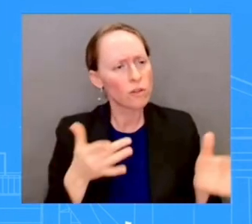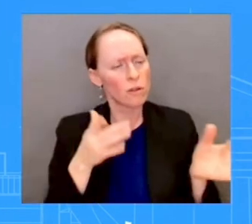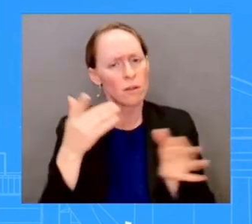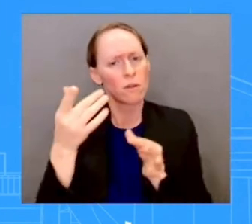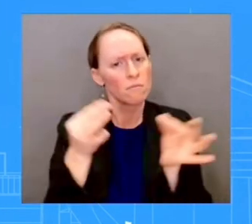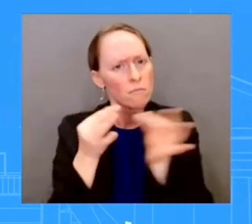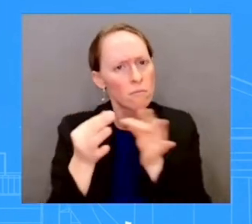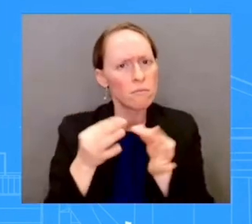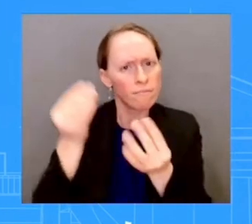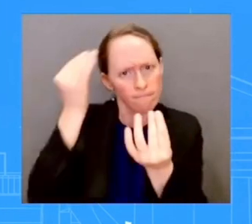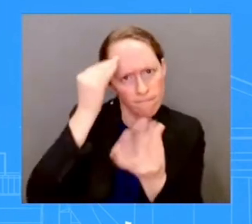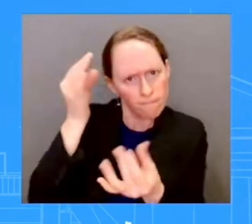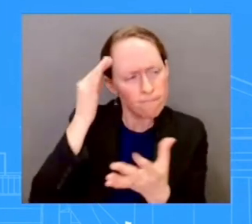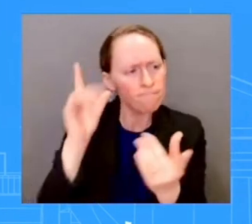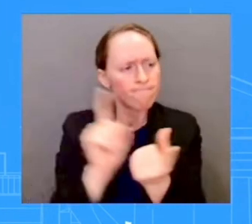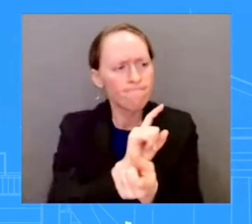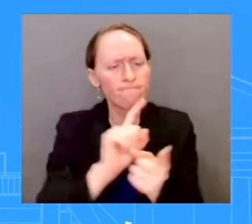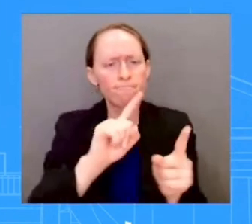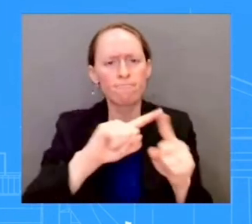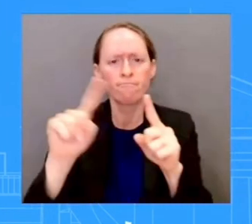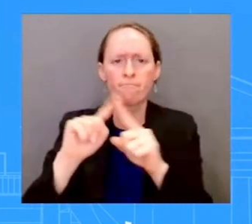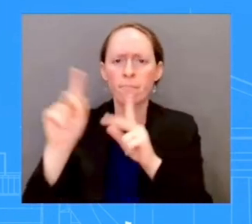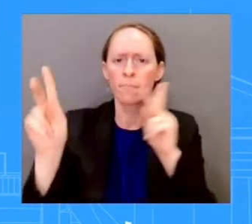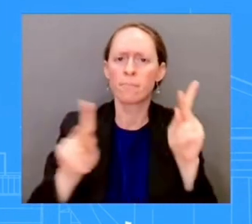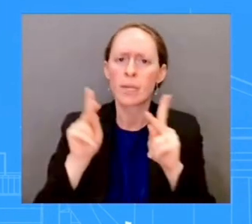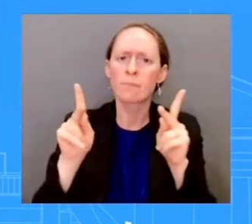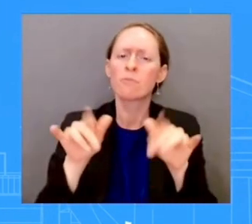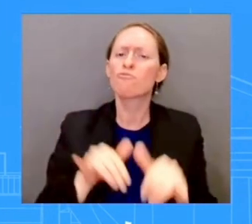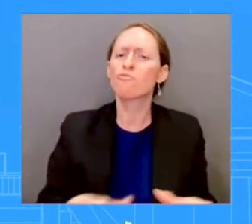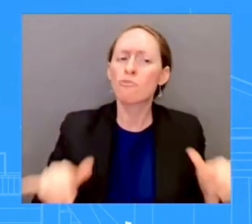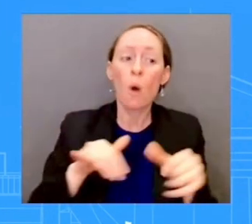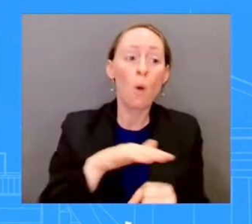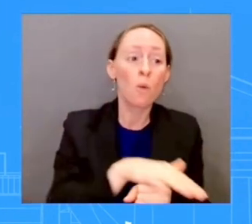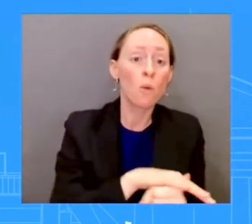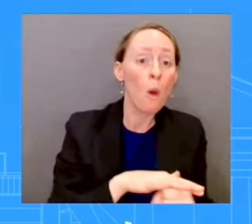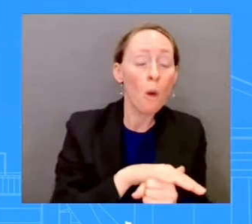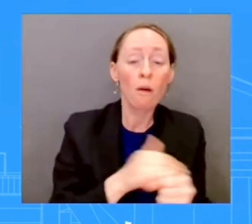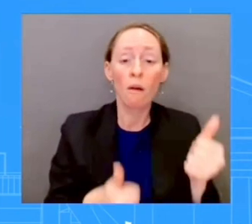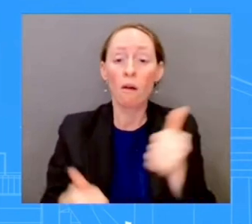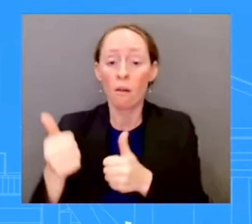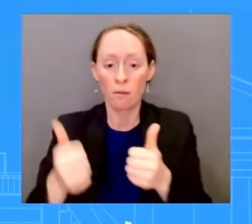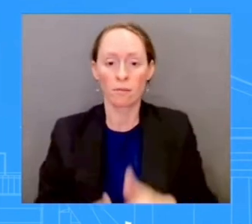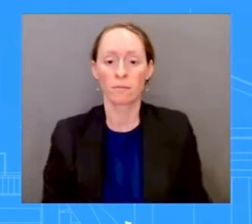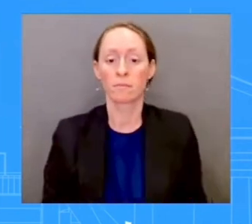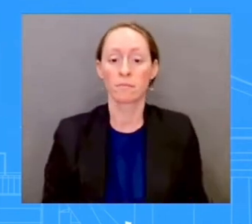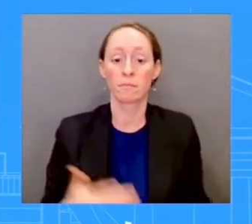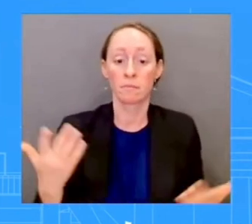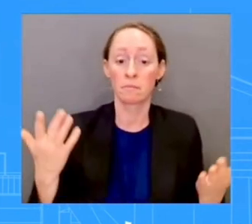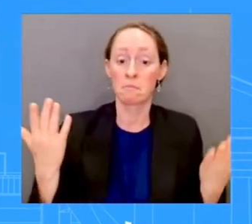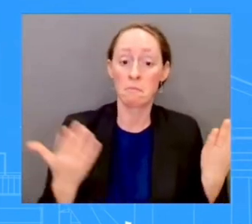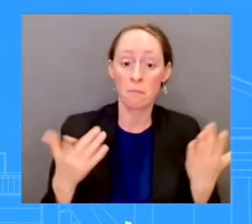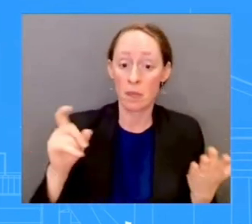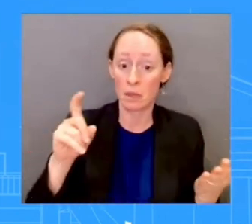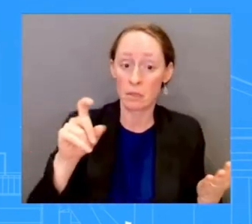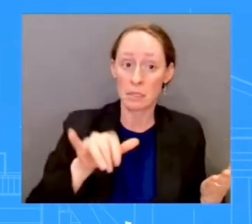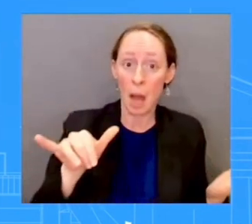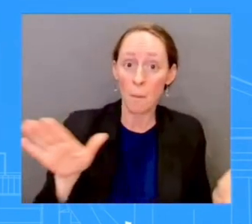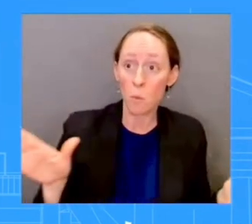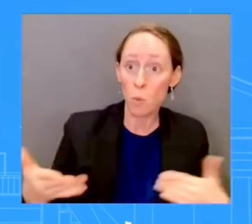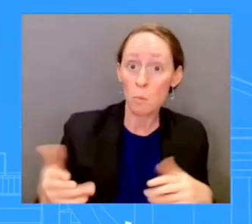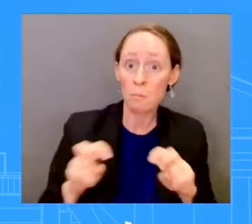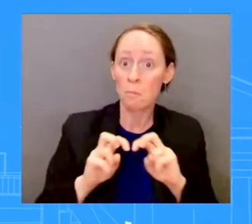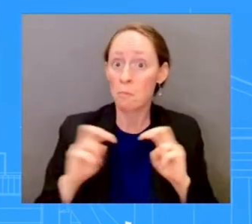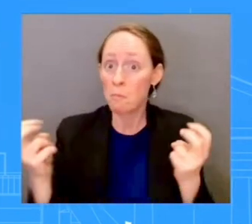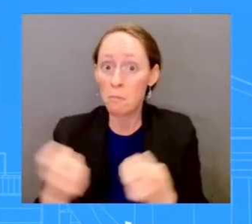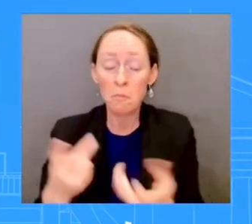be in a briefing room, as it was at Surfside. They are very collegial when we have the work to do together of helping